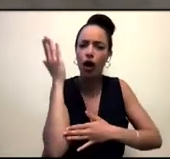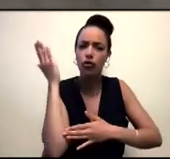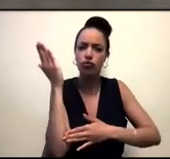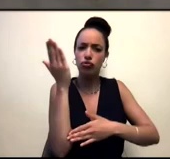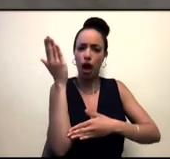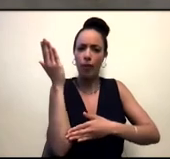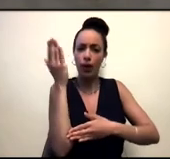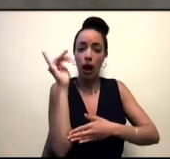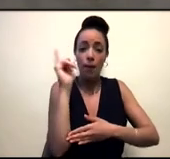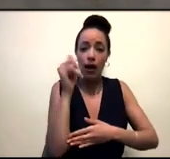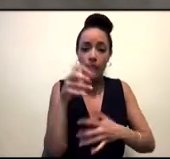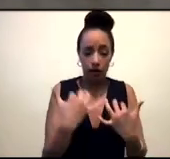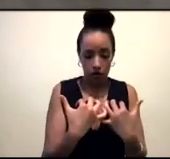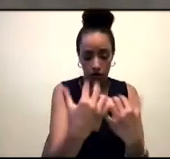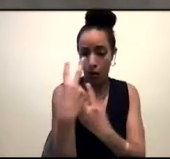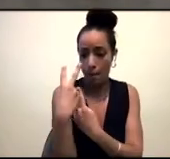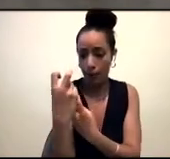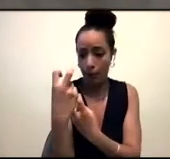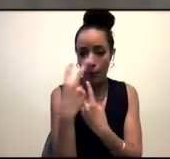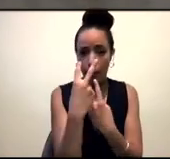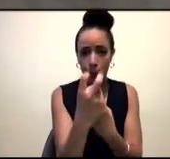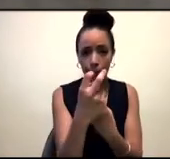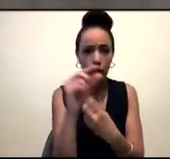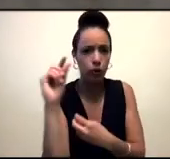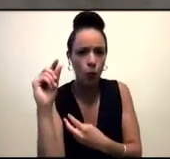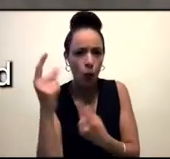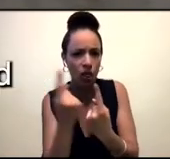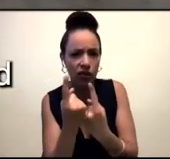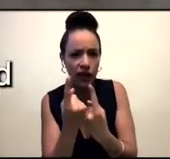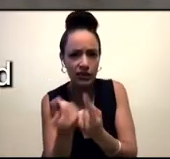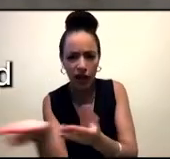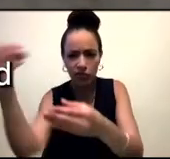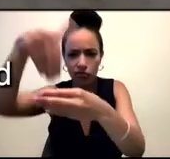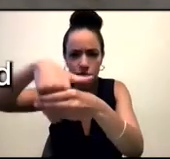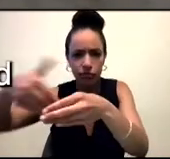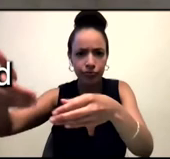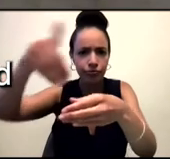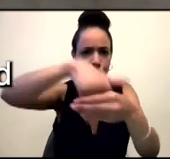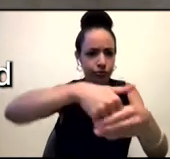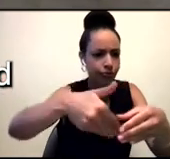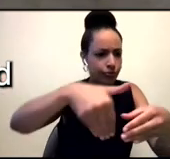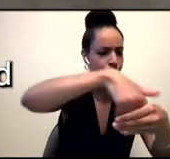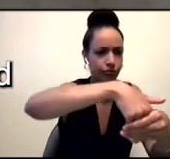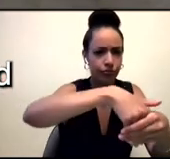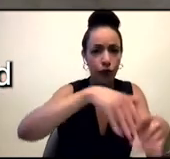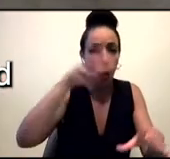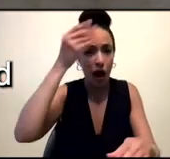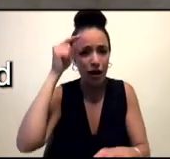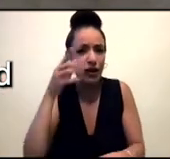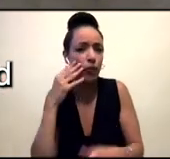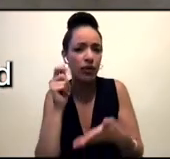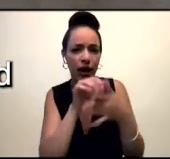it to themselves in ways that you can't even imagine. I learned that very concretely when I had written a blog post about the show,